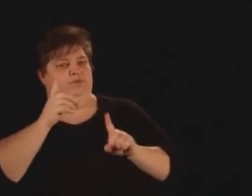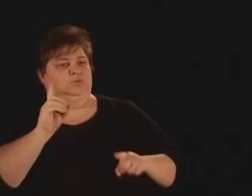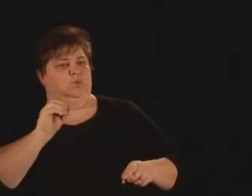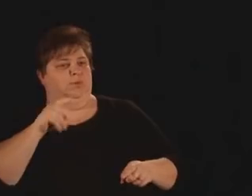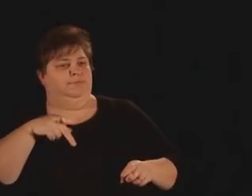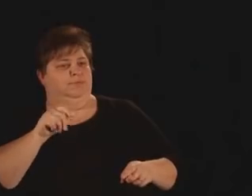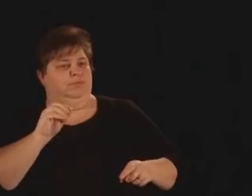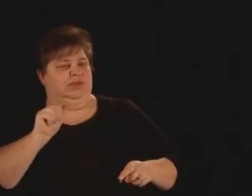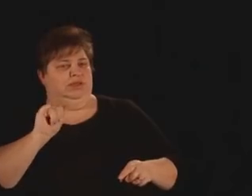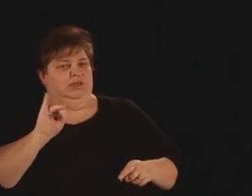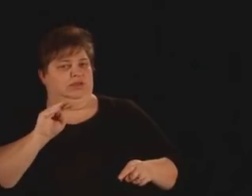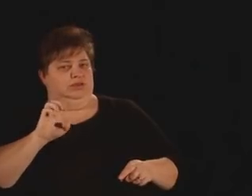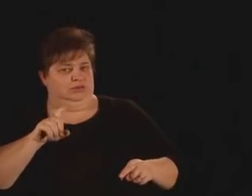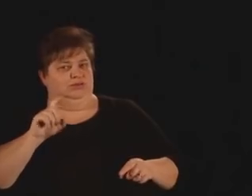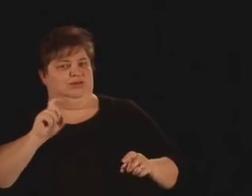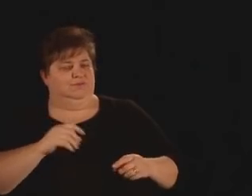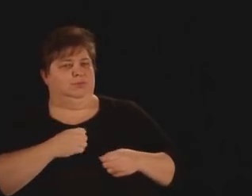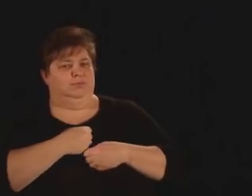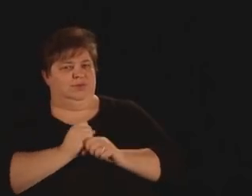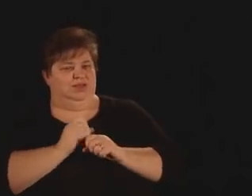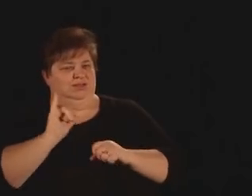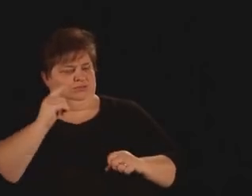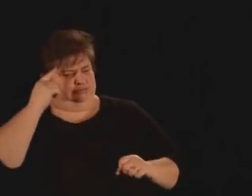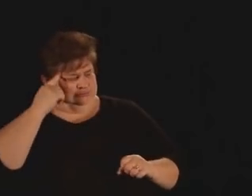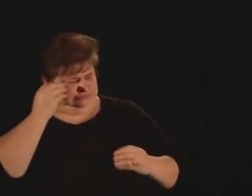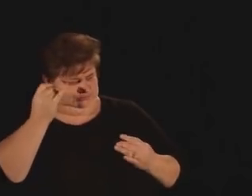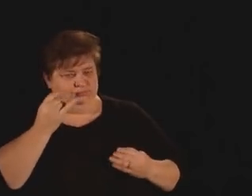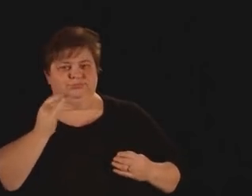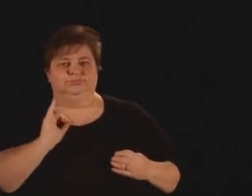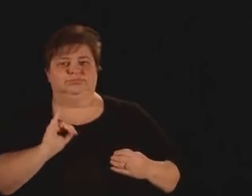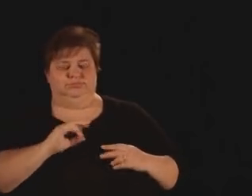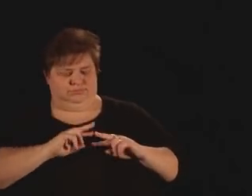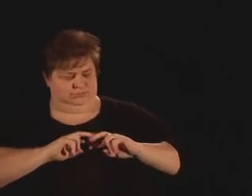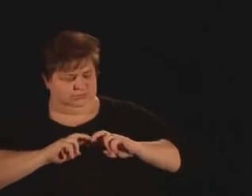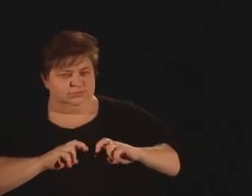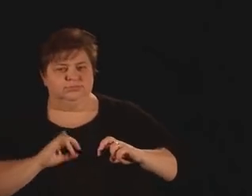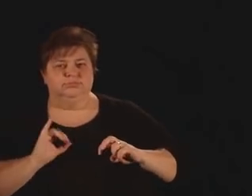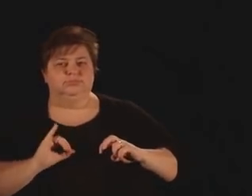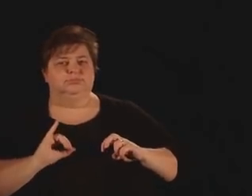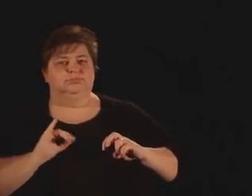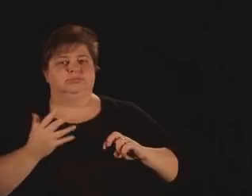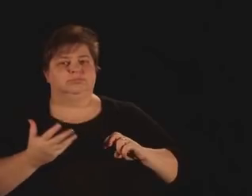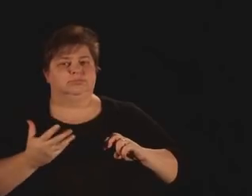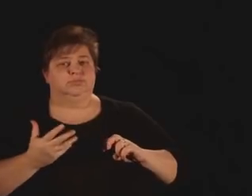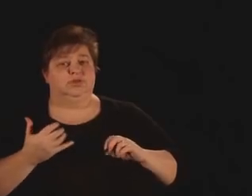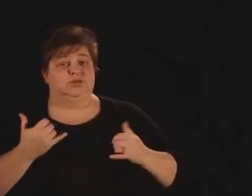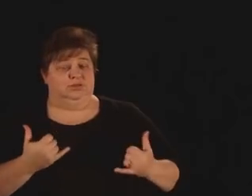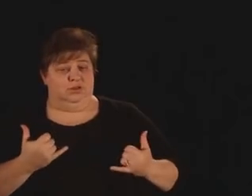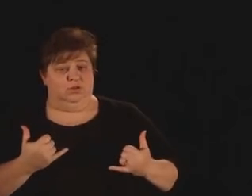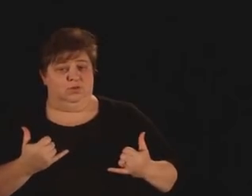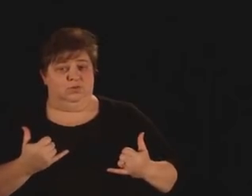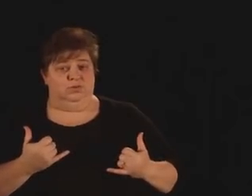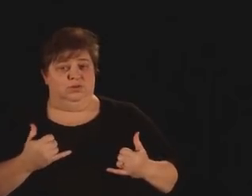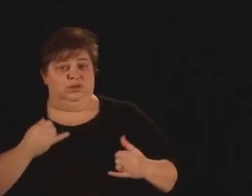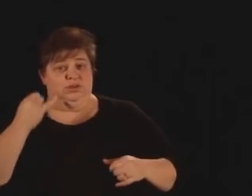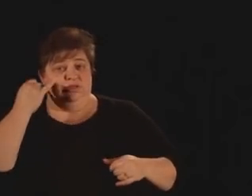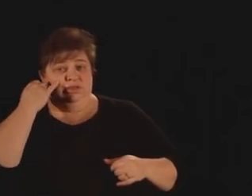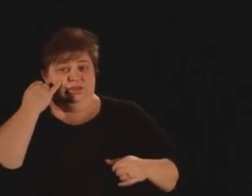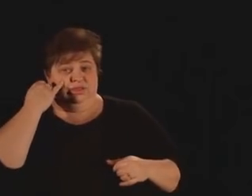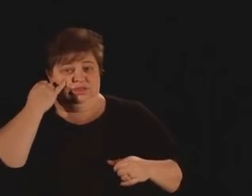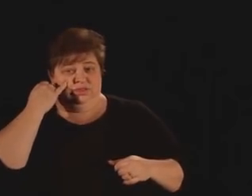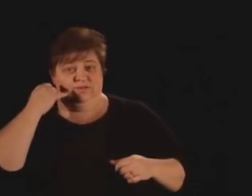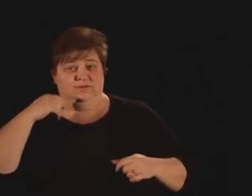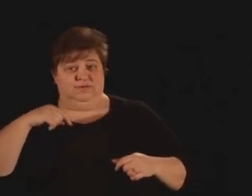inevitable mistakes, they get a little hit of dopamine, the motivator neurotransmitter, which says, fight